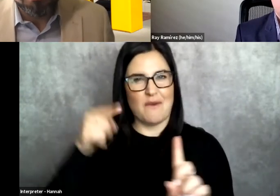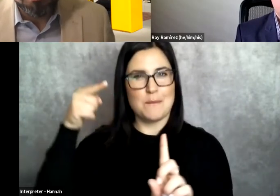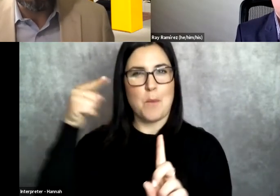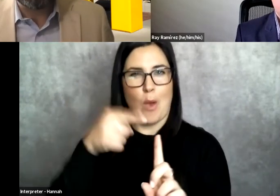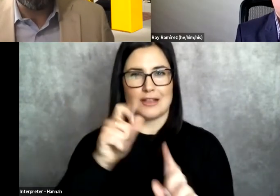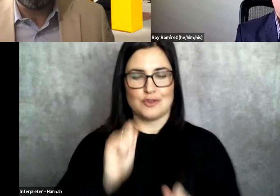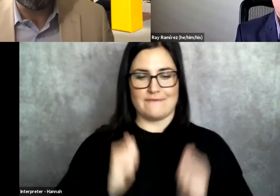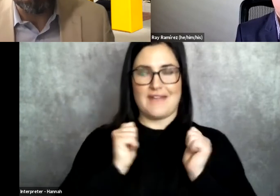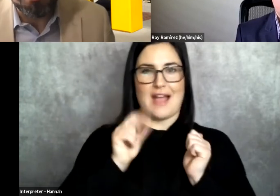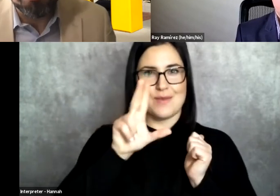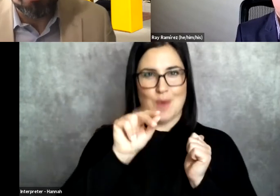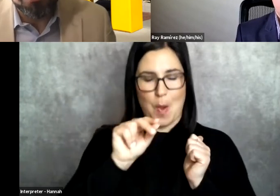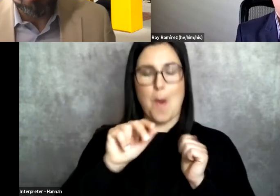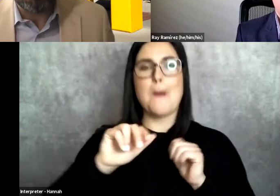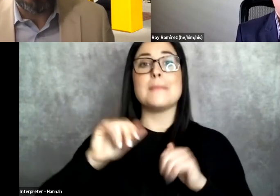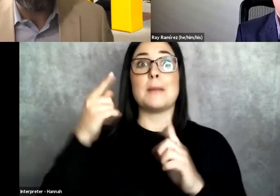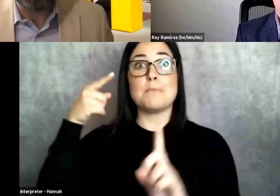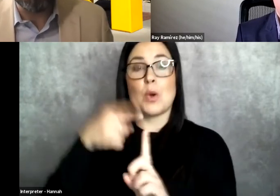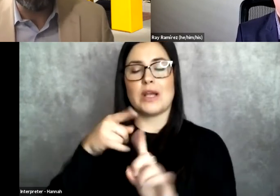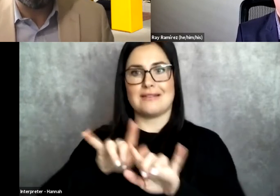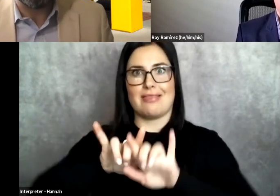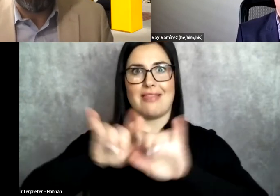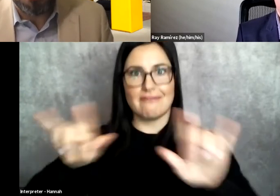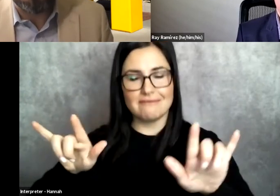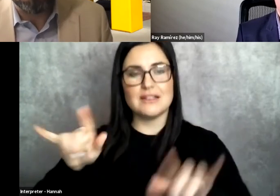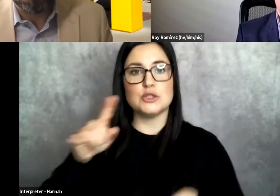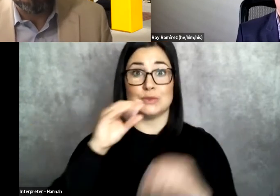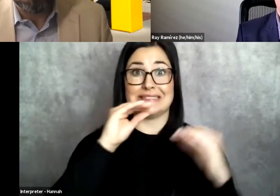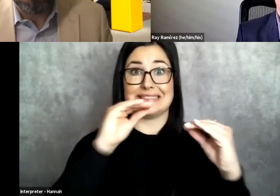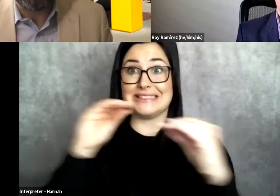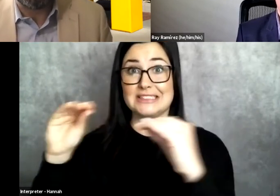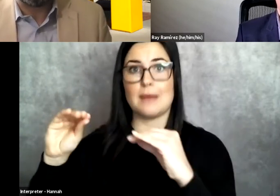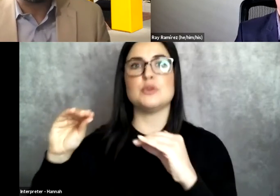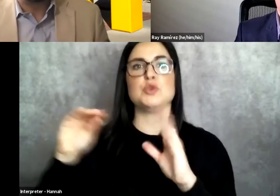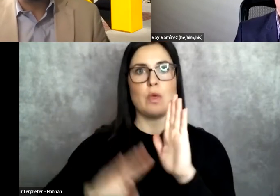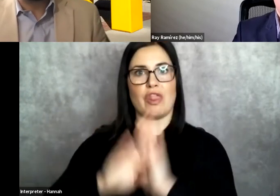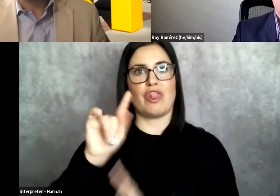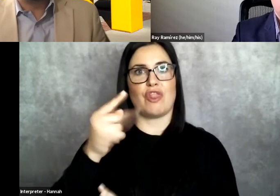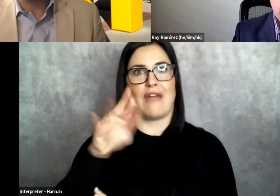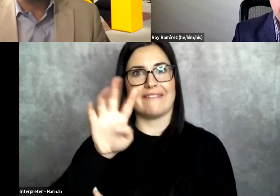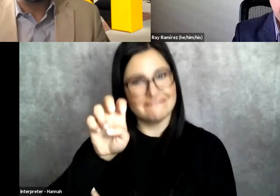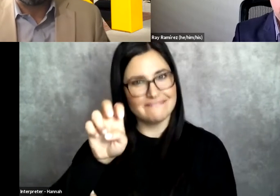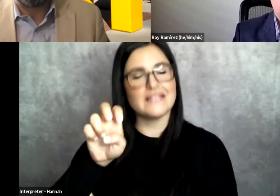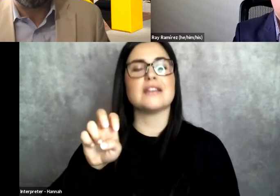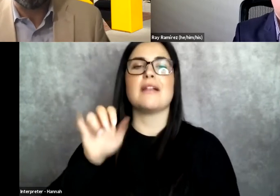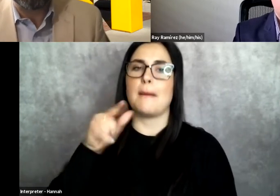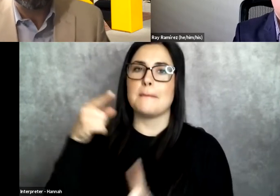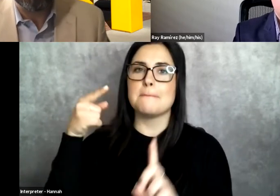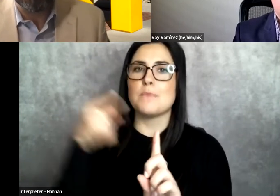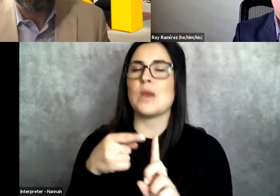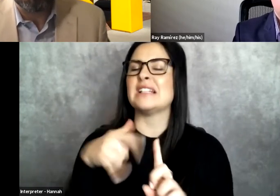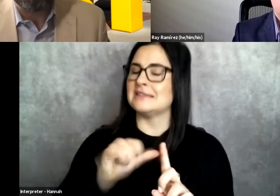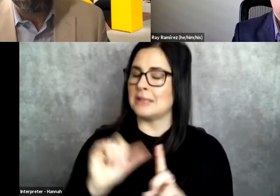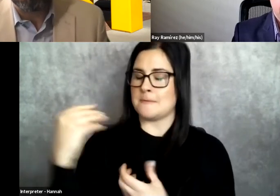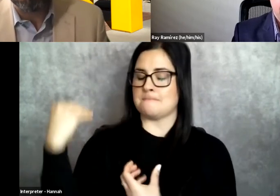but showing love to people to help them to be able to thrive, right? And I think that's definitely something that I carry with me.